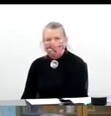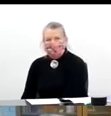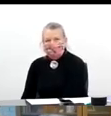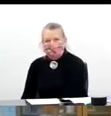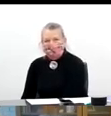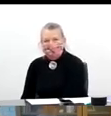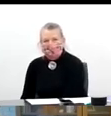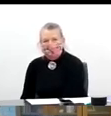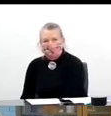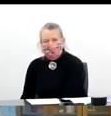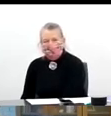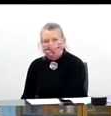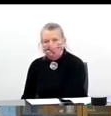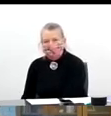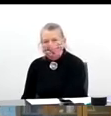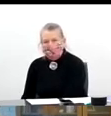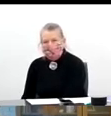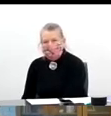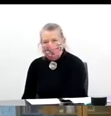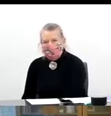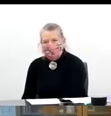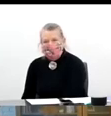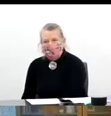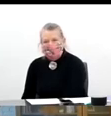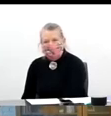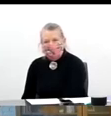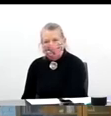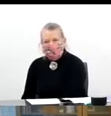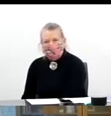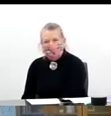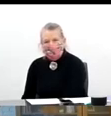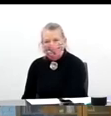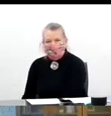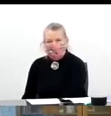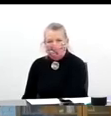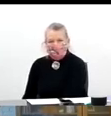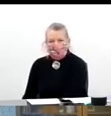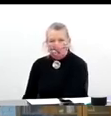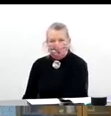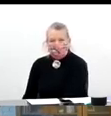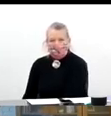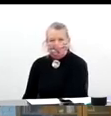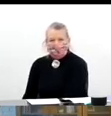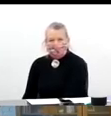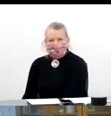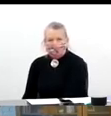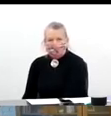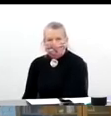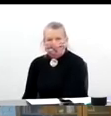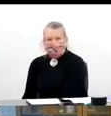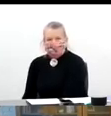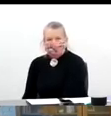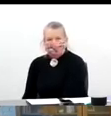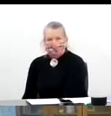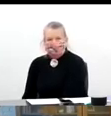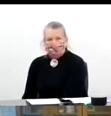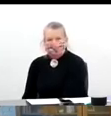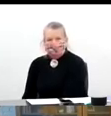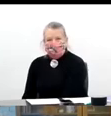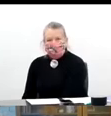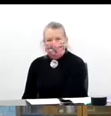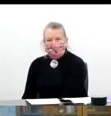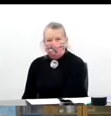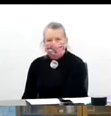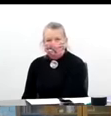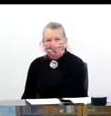governor and to the leadership team, because this is what real community looks like, but it's not just community supporting each other. These, this is